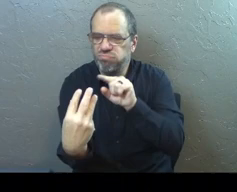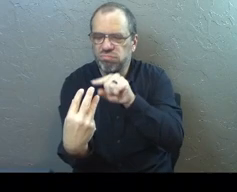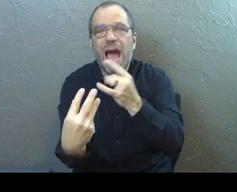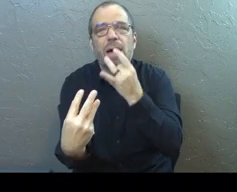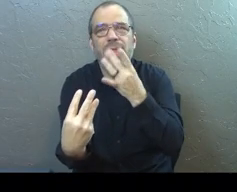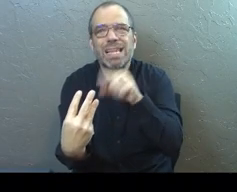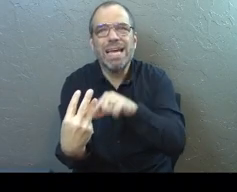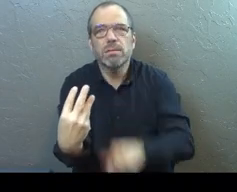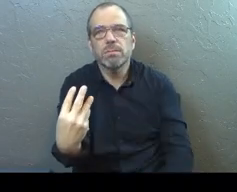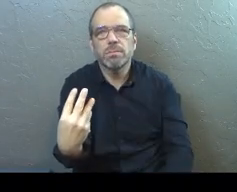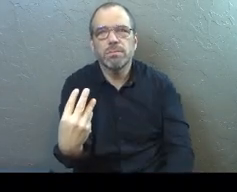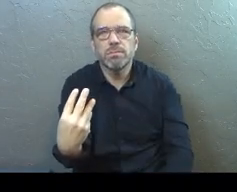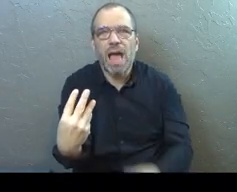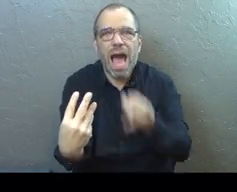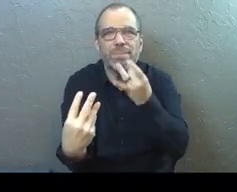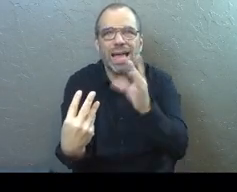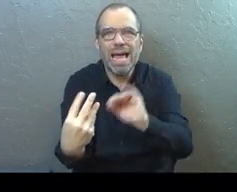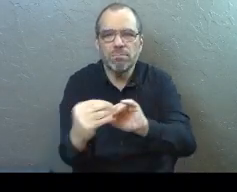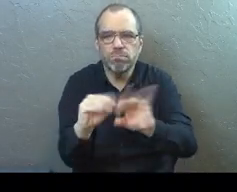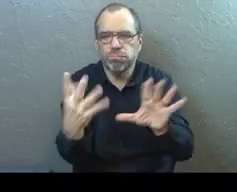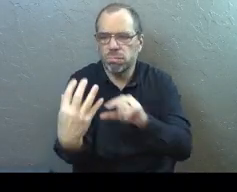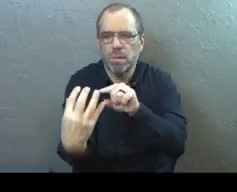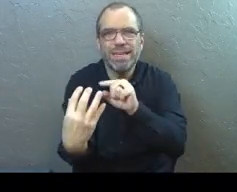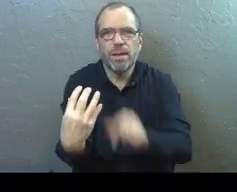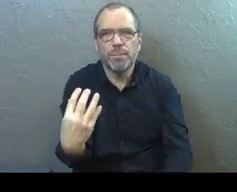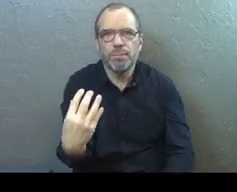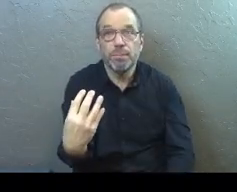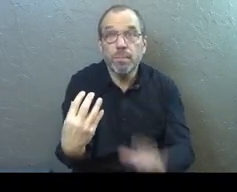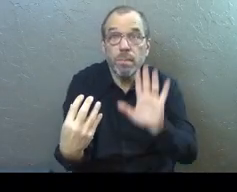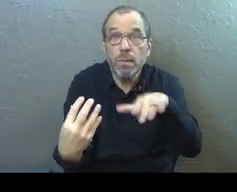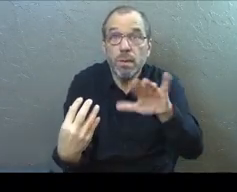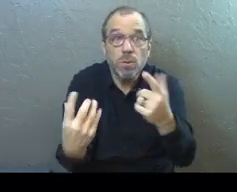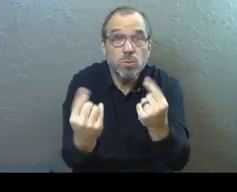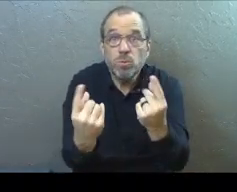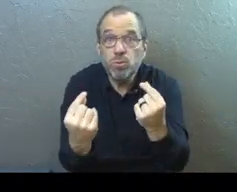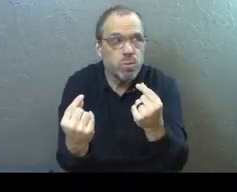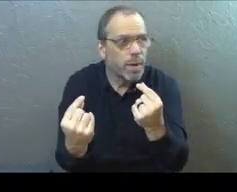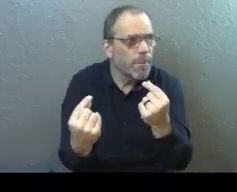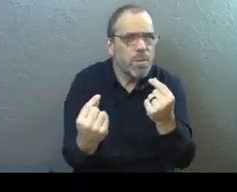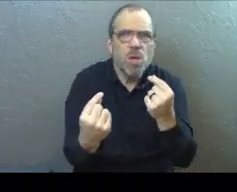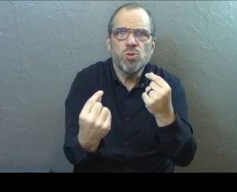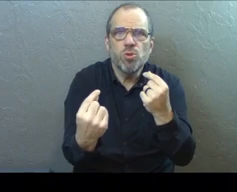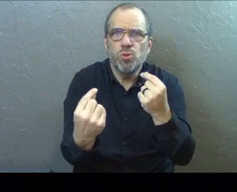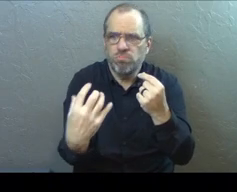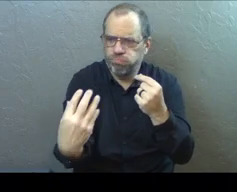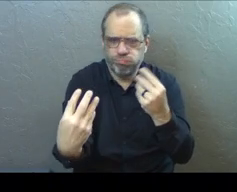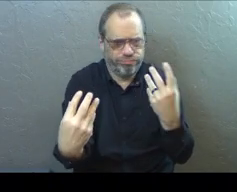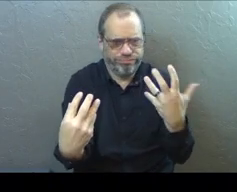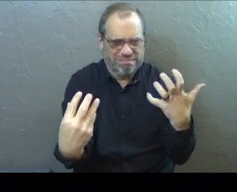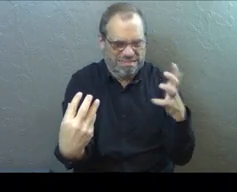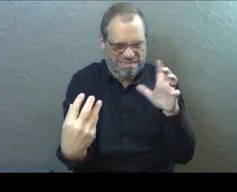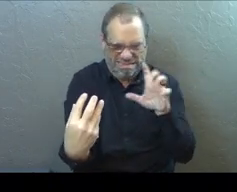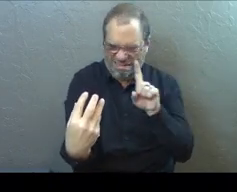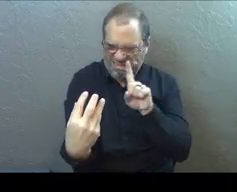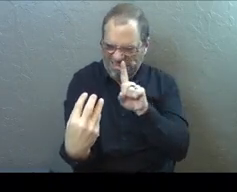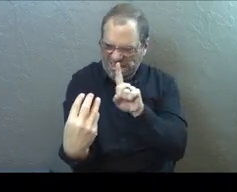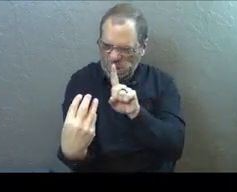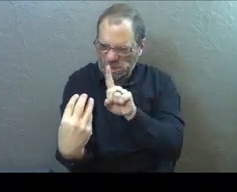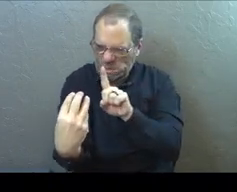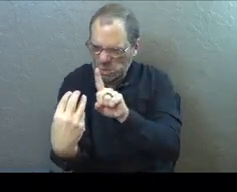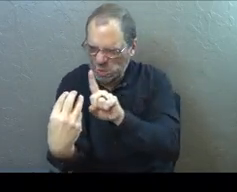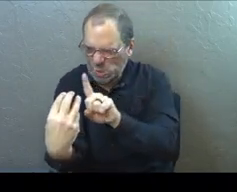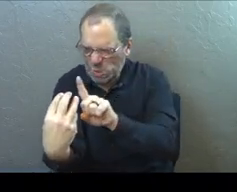the light of the world. If you wanted to do anything, you'd have to be as close to this light as possible.